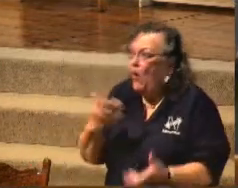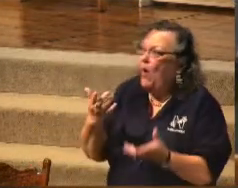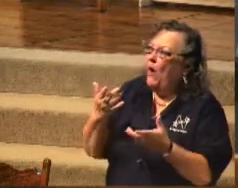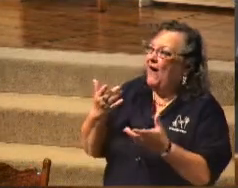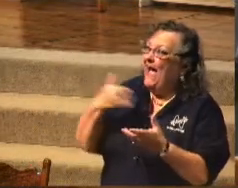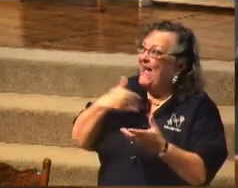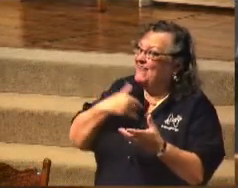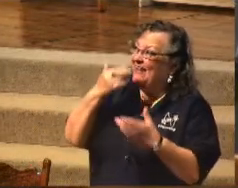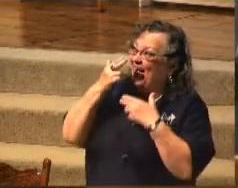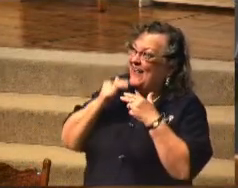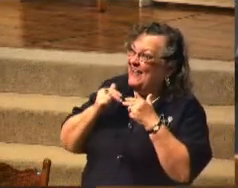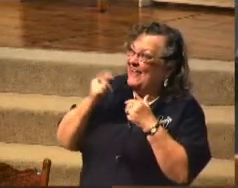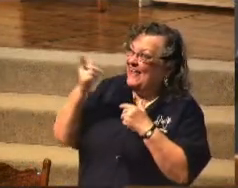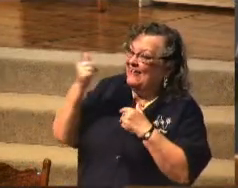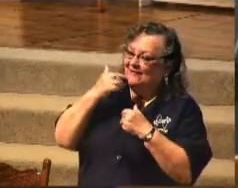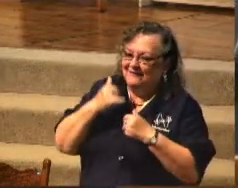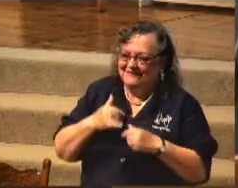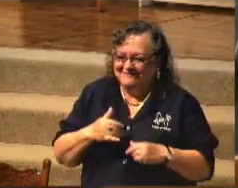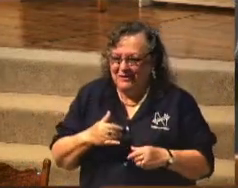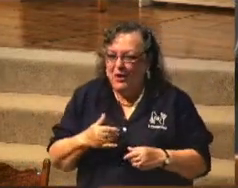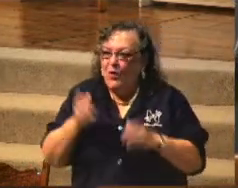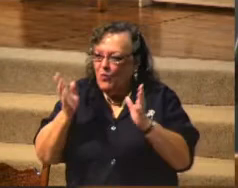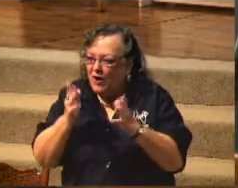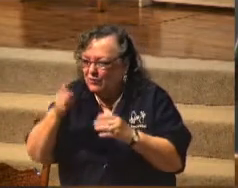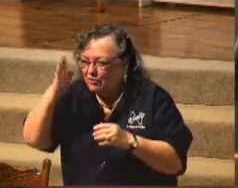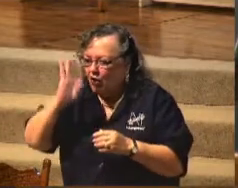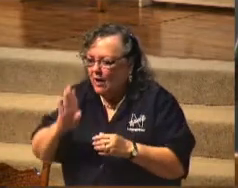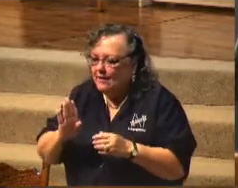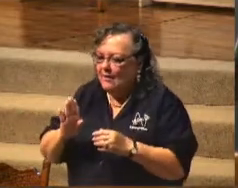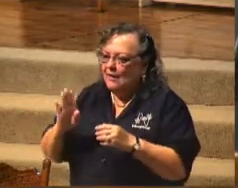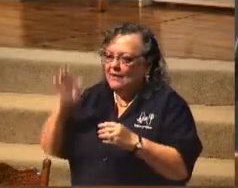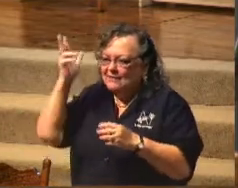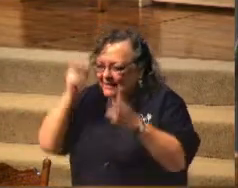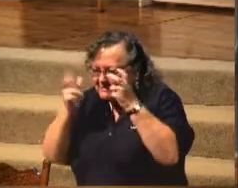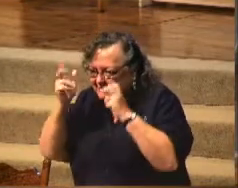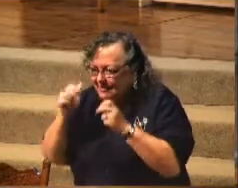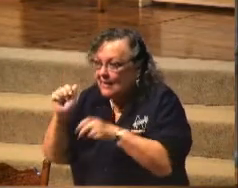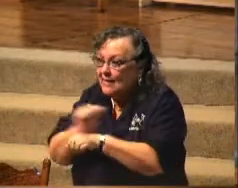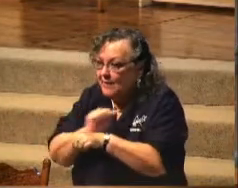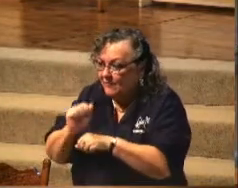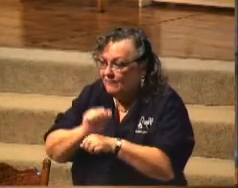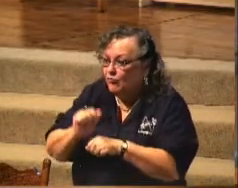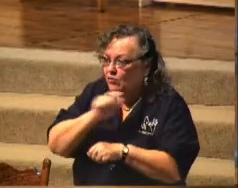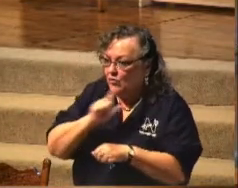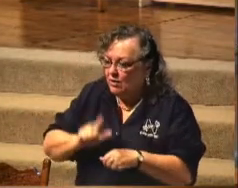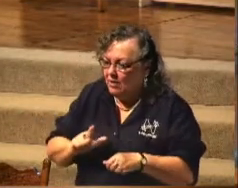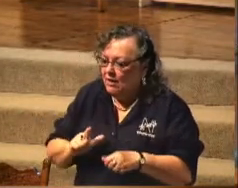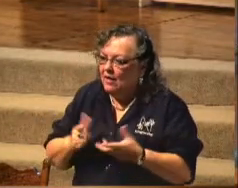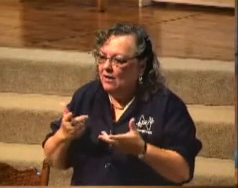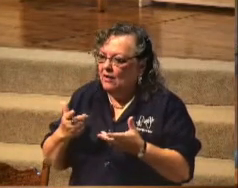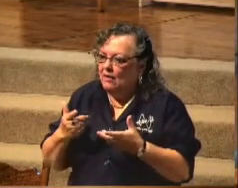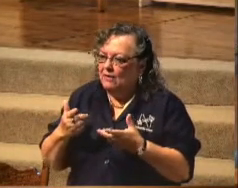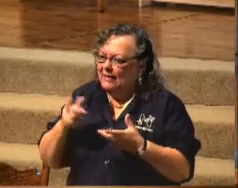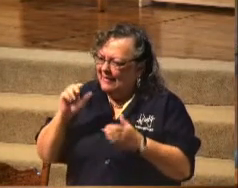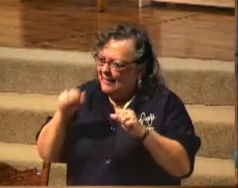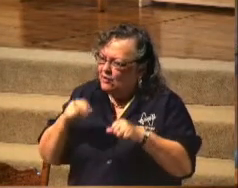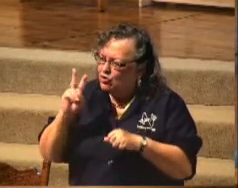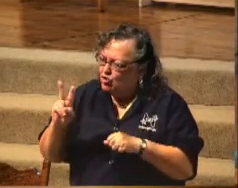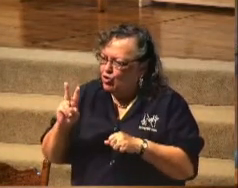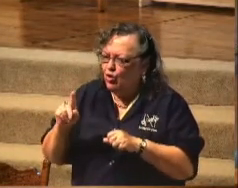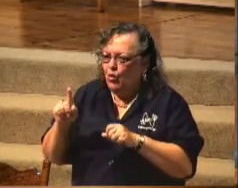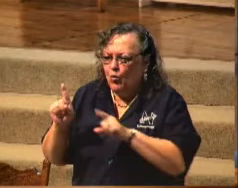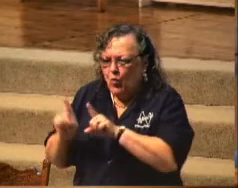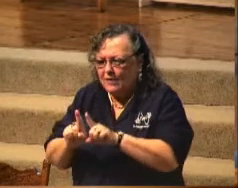Walk with God. Listen to the Lord. Labor for the Lord. Amos chapter 3 verse 3 says, Can two walk together